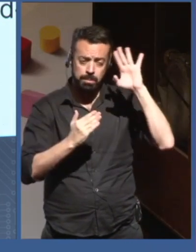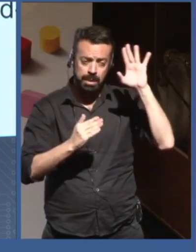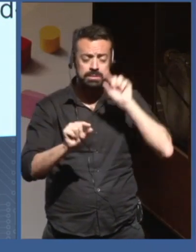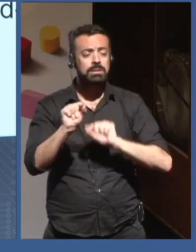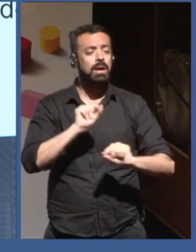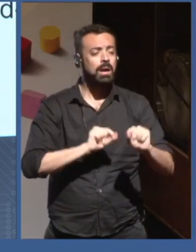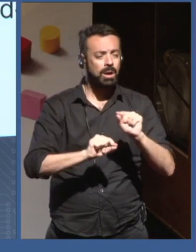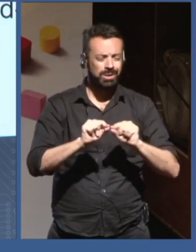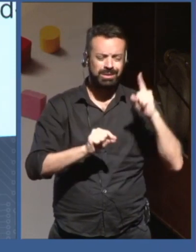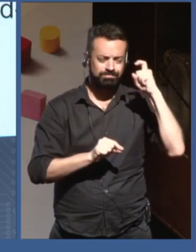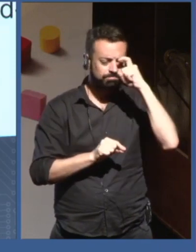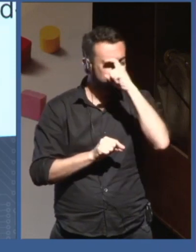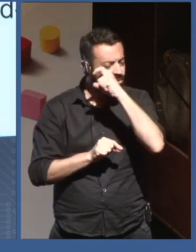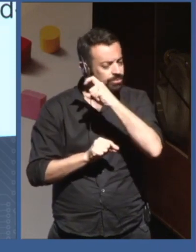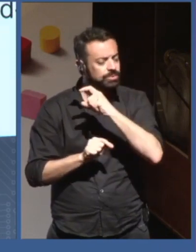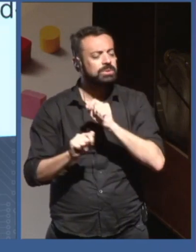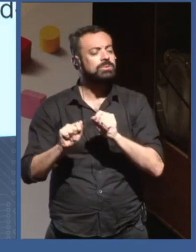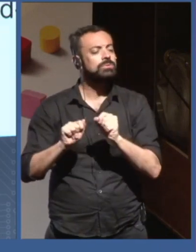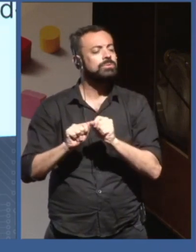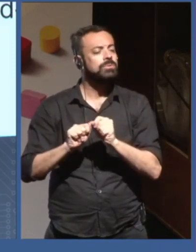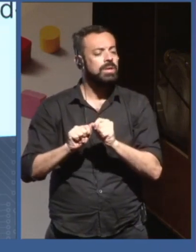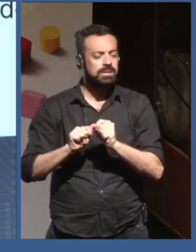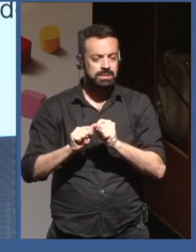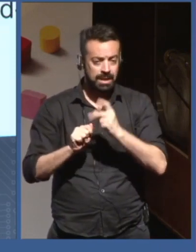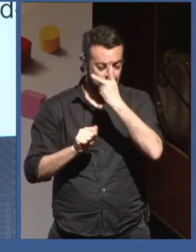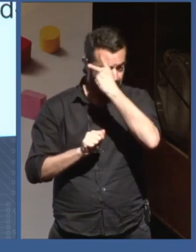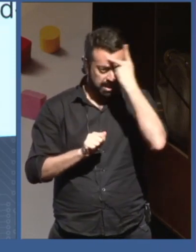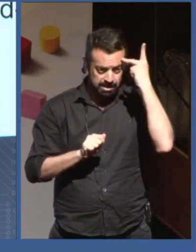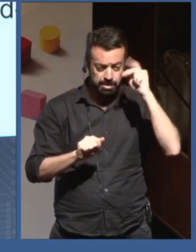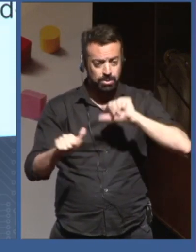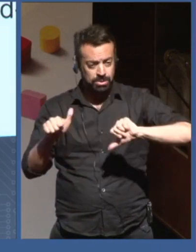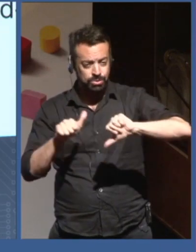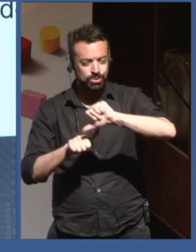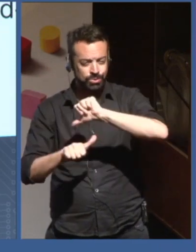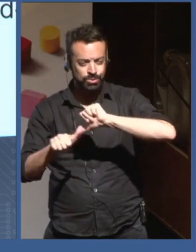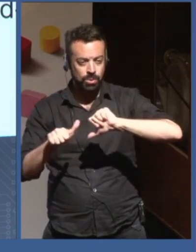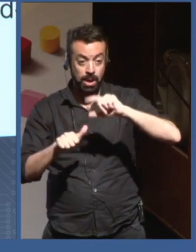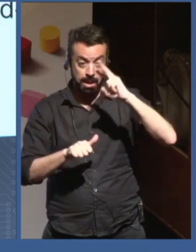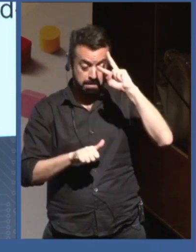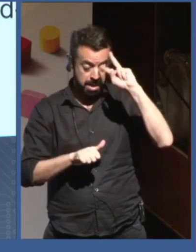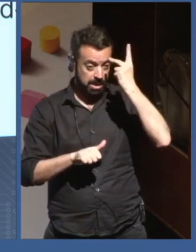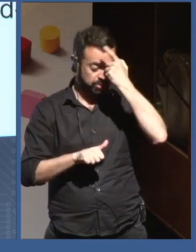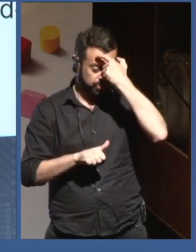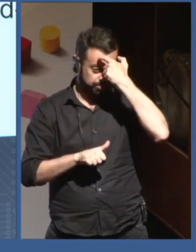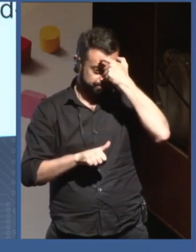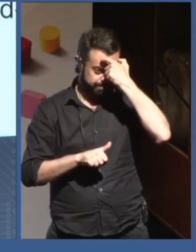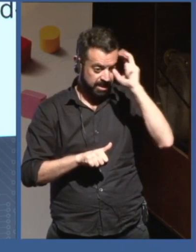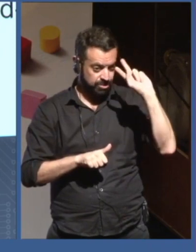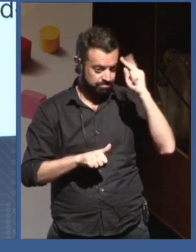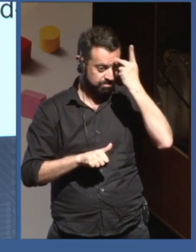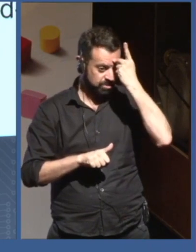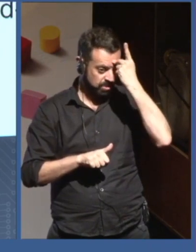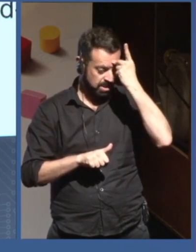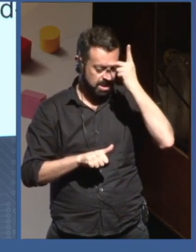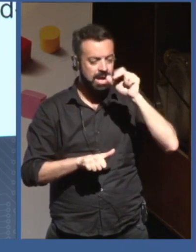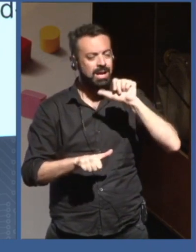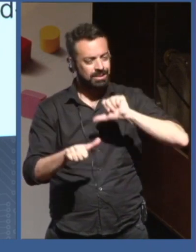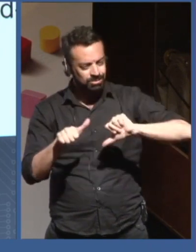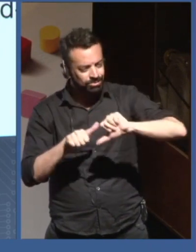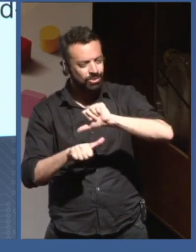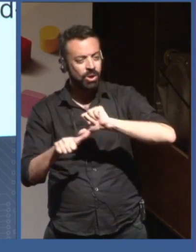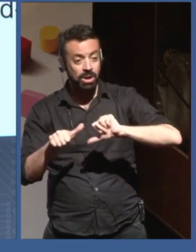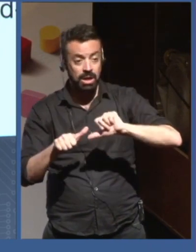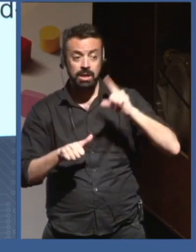argument. It's hard to make people change their mind. There are things that are very deeply related to our identity. And so,